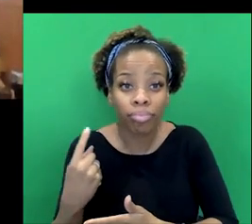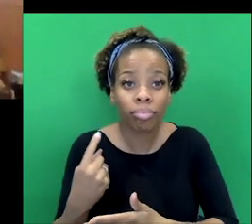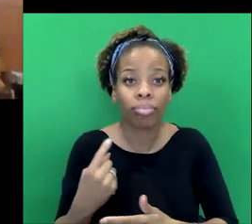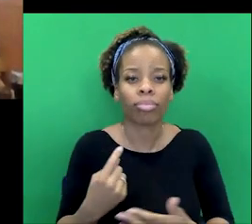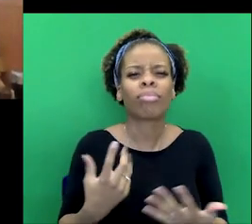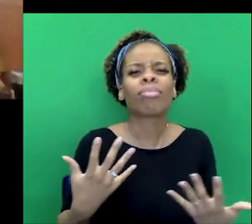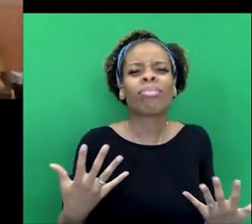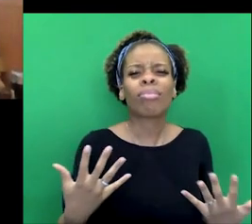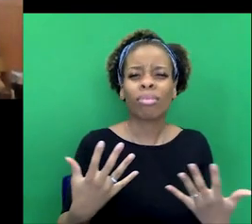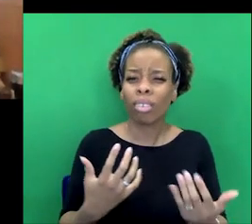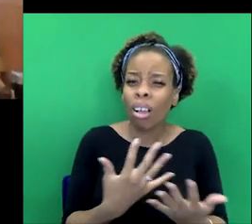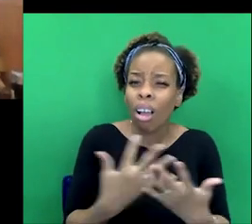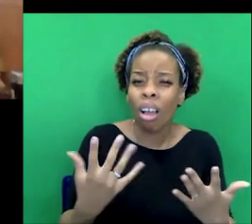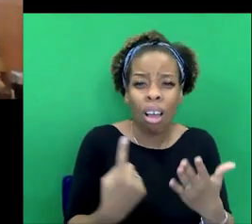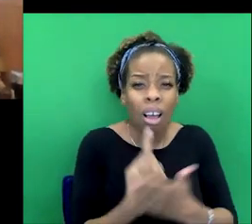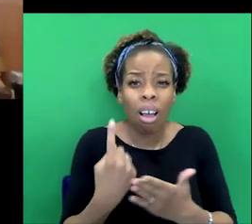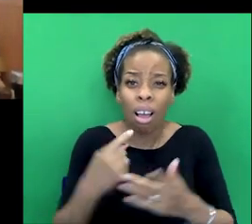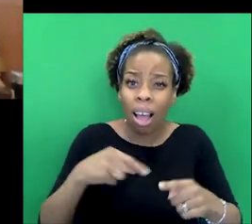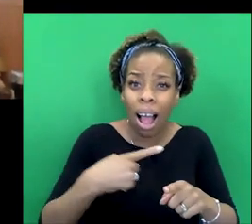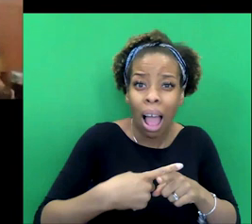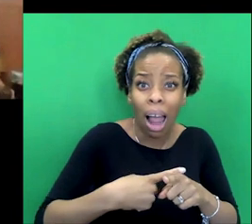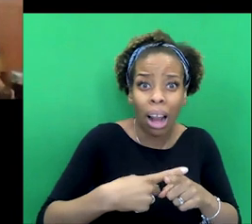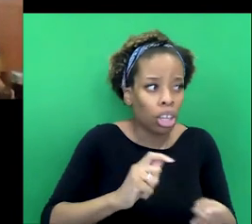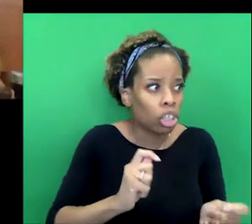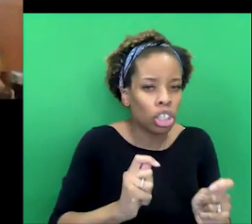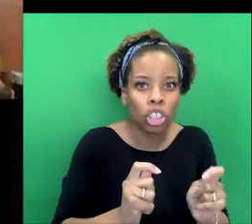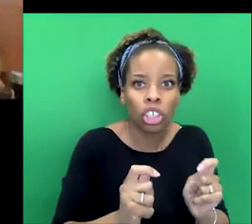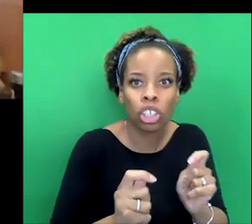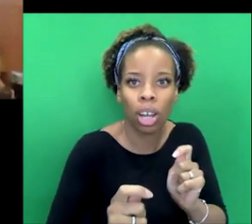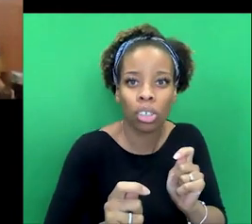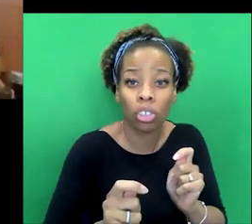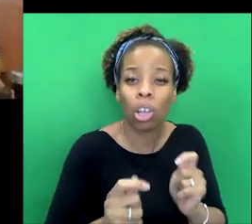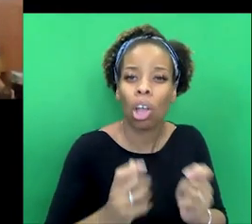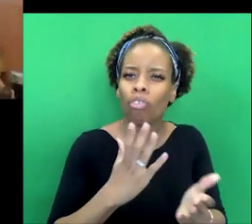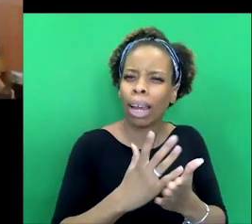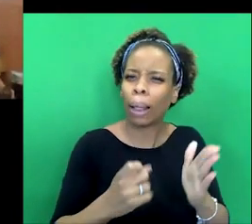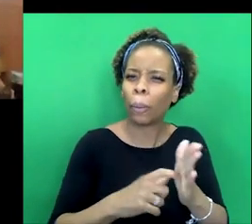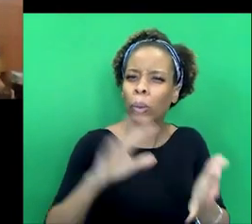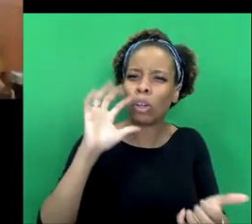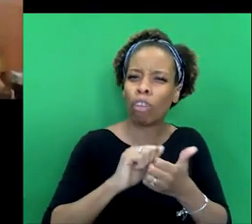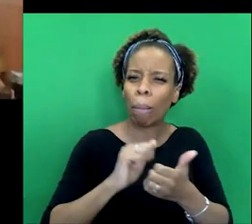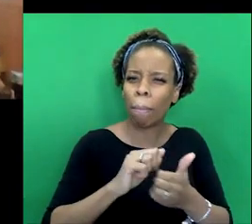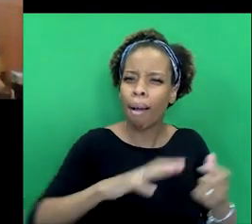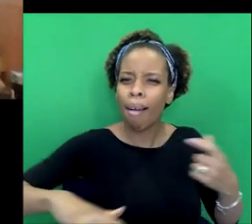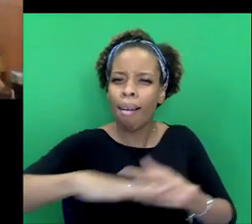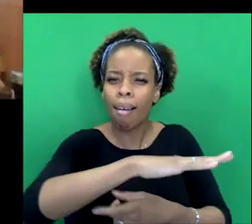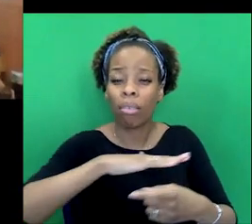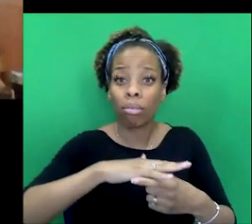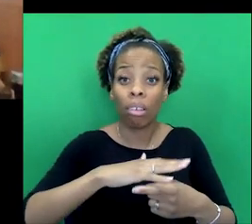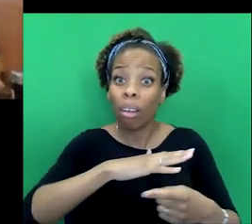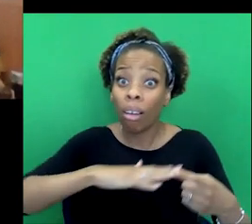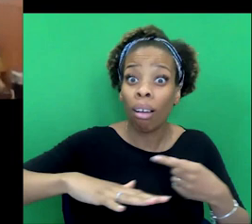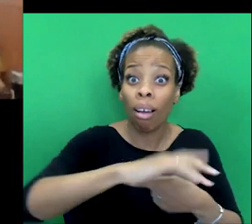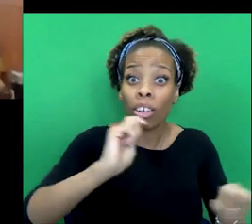you know, all the things that were happening in Victorian England are slowly changing. So I think that is quite important. And this is the time that trouble is also